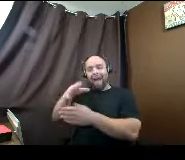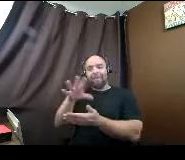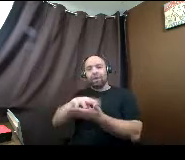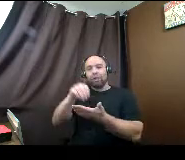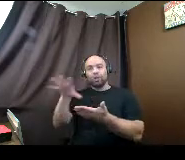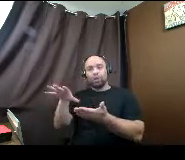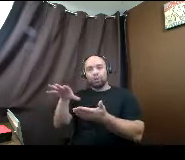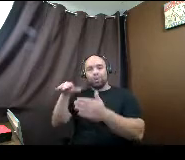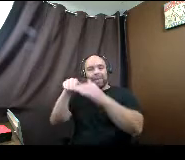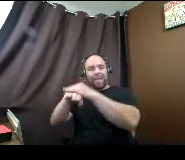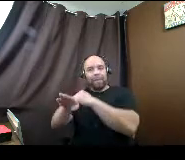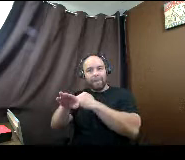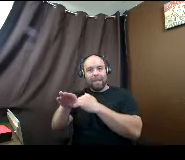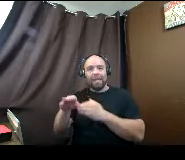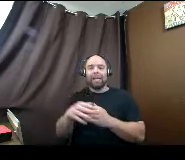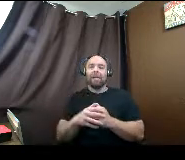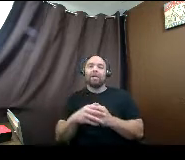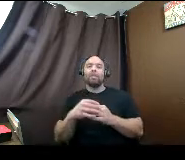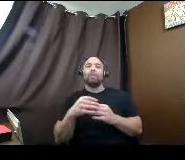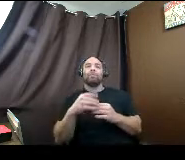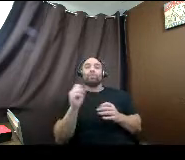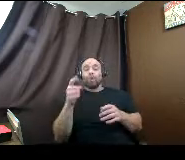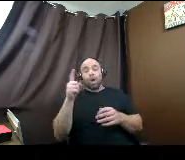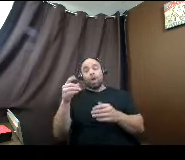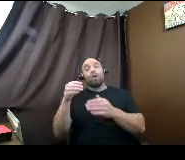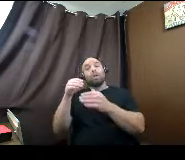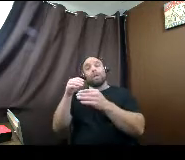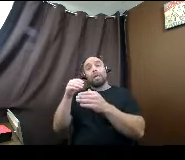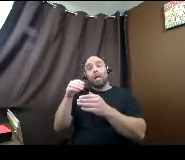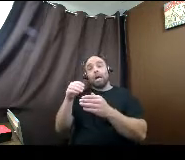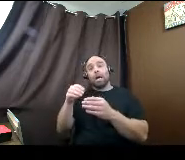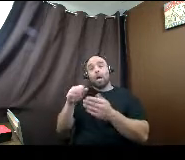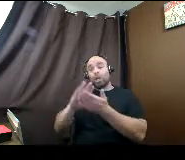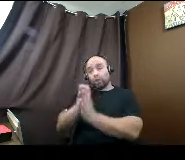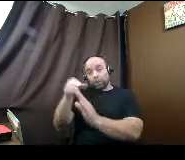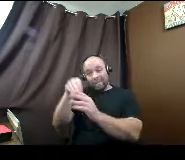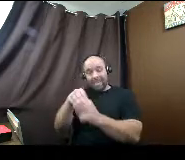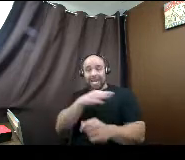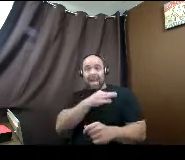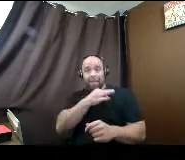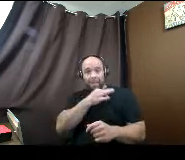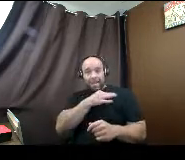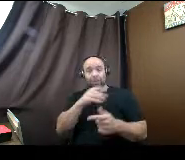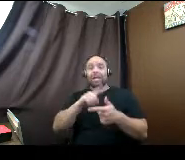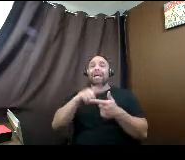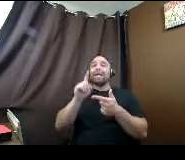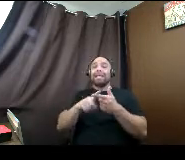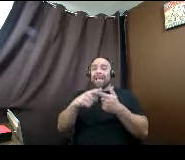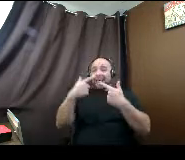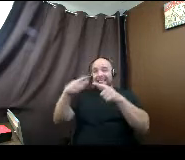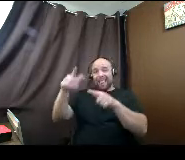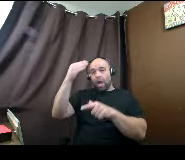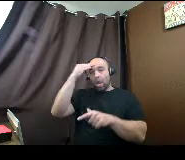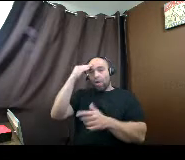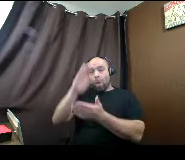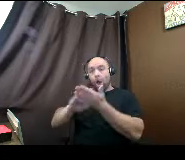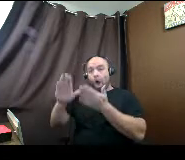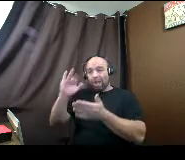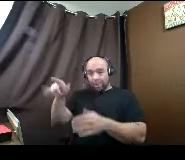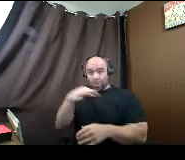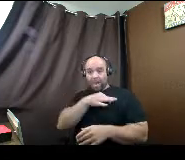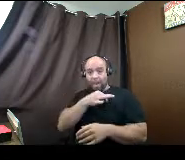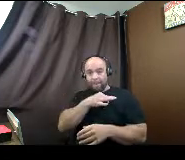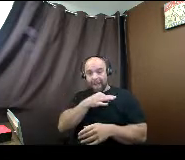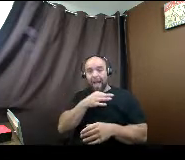before. So I'd submit your financial aid application and then contact the college and let them know you've applied. And that you